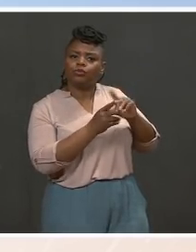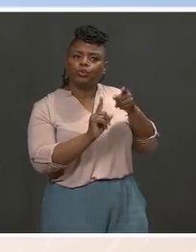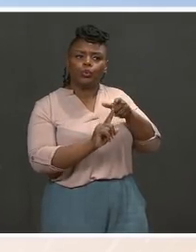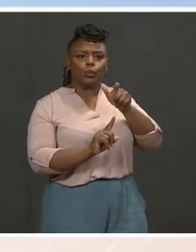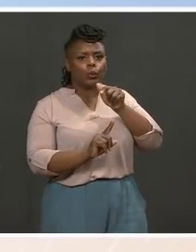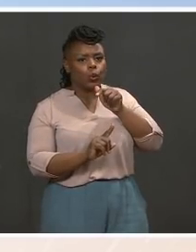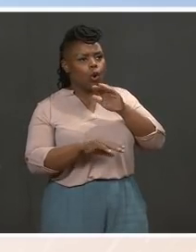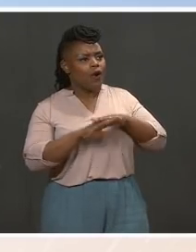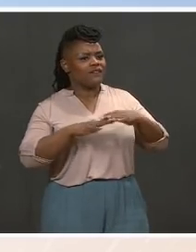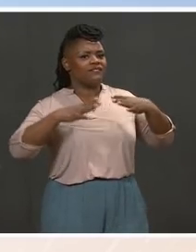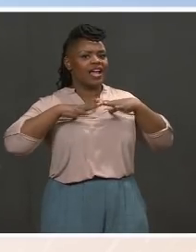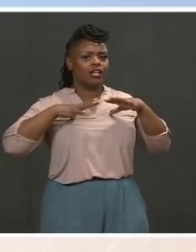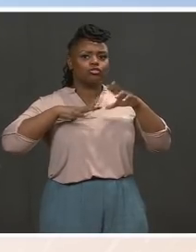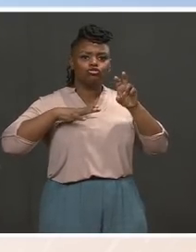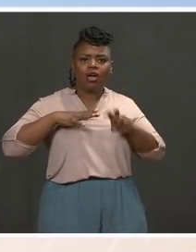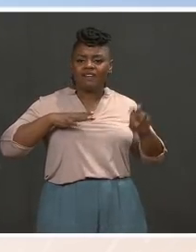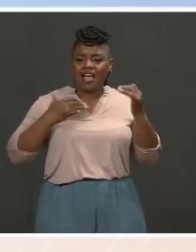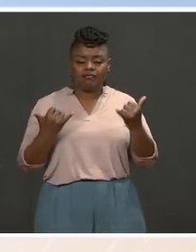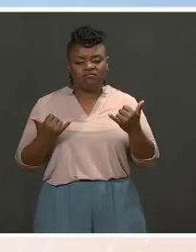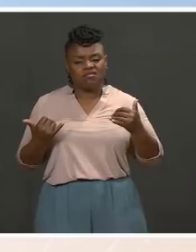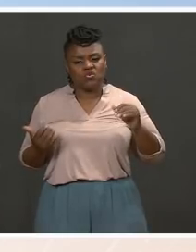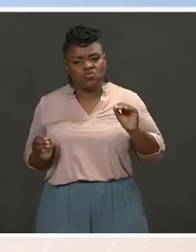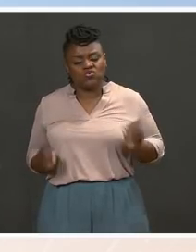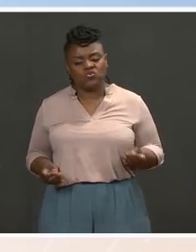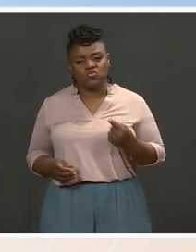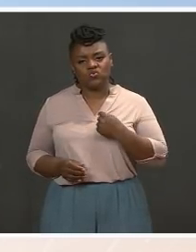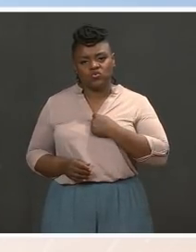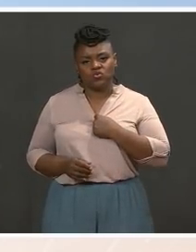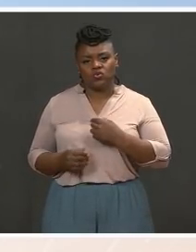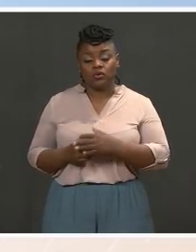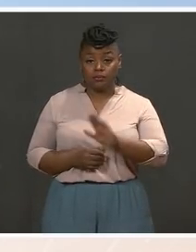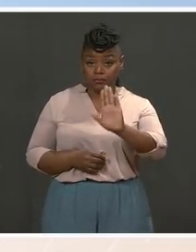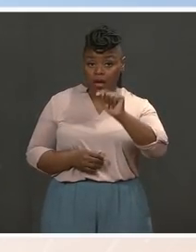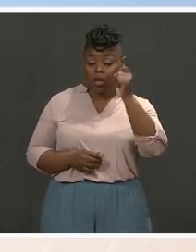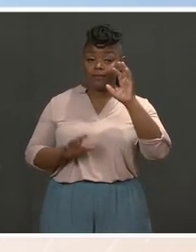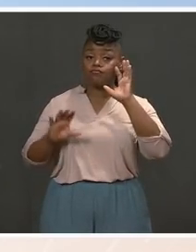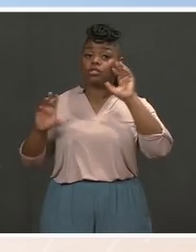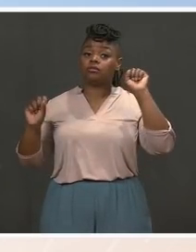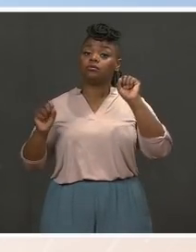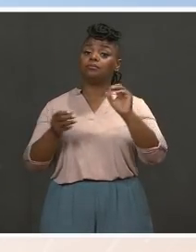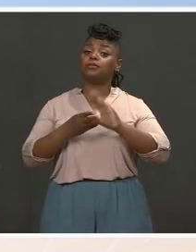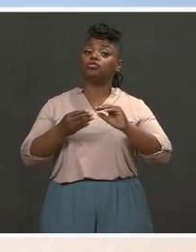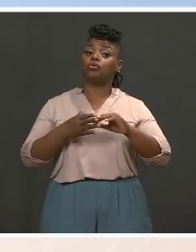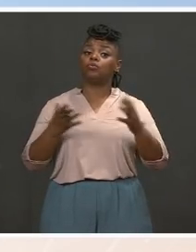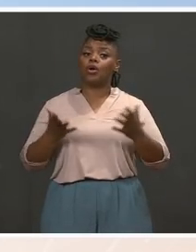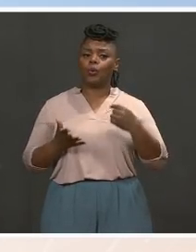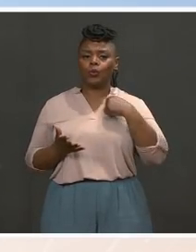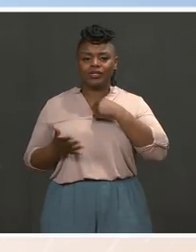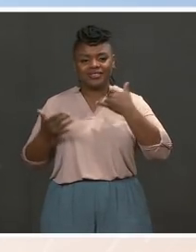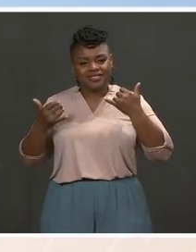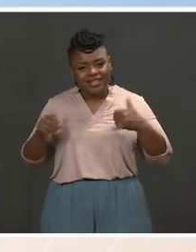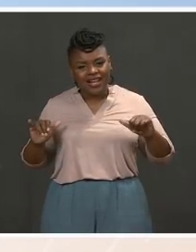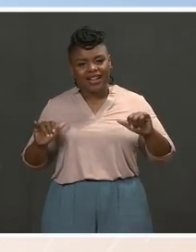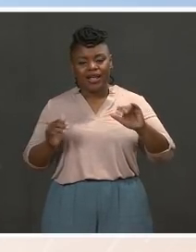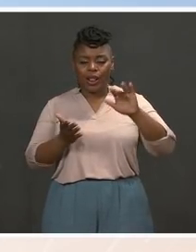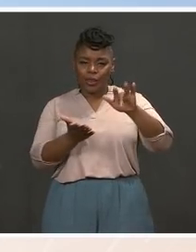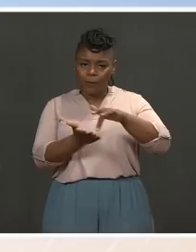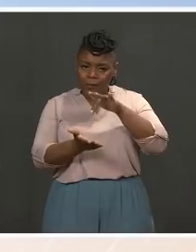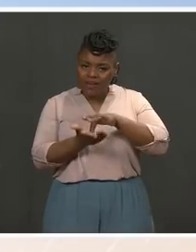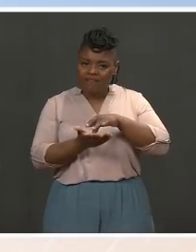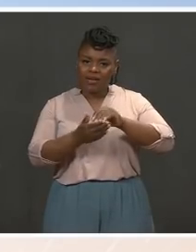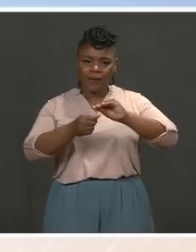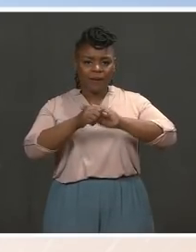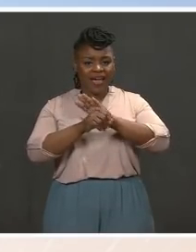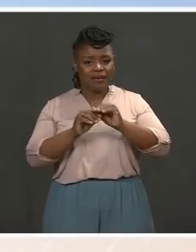that his message, broadly speaking, is that we are still at war with the virus. This is still a threat to the